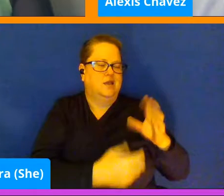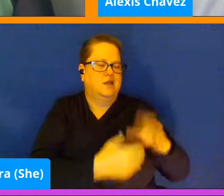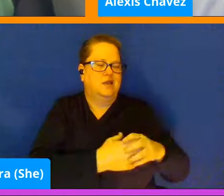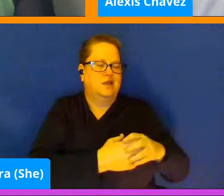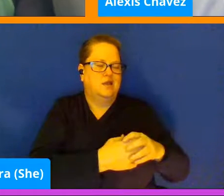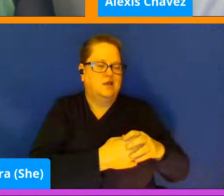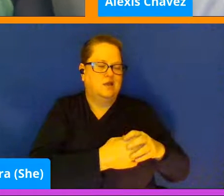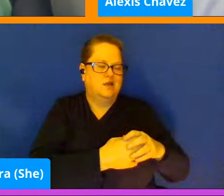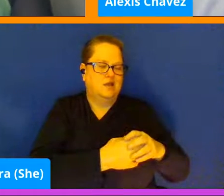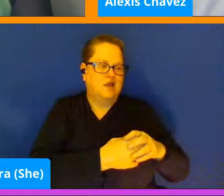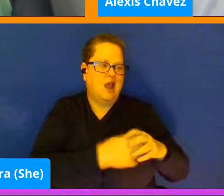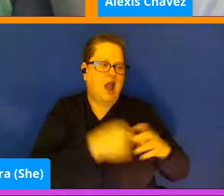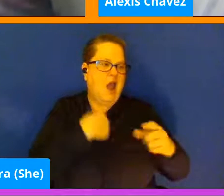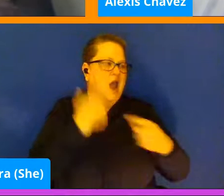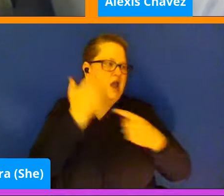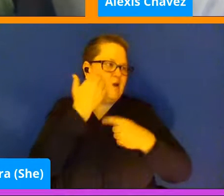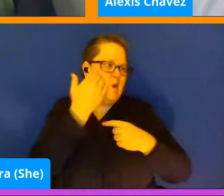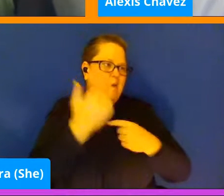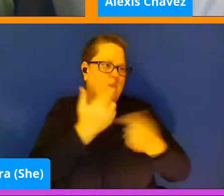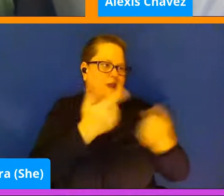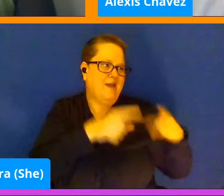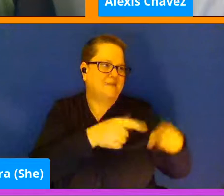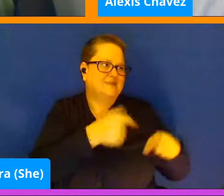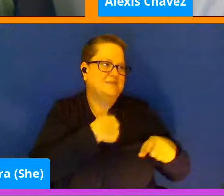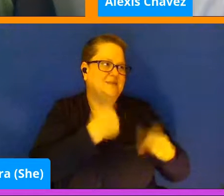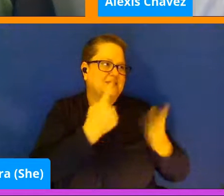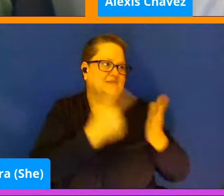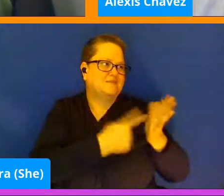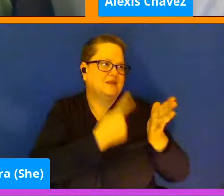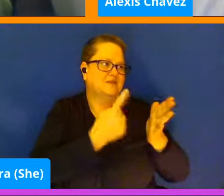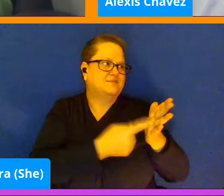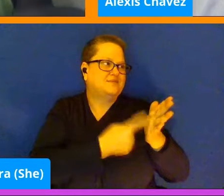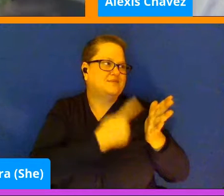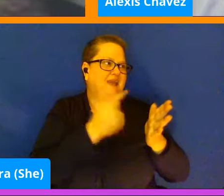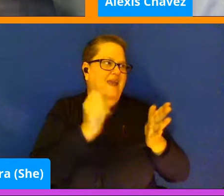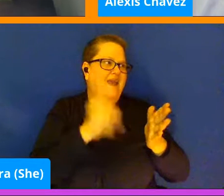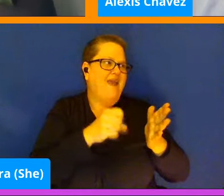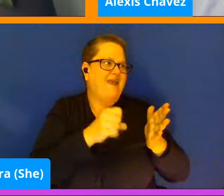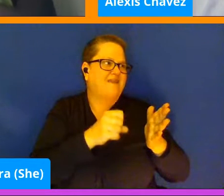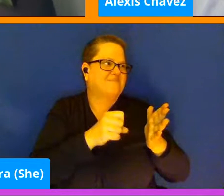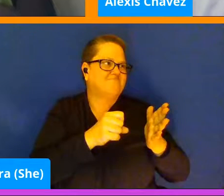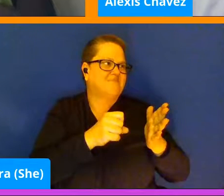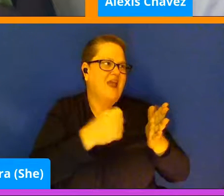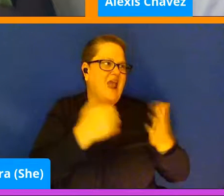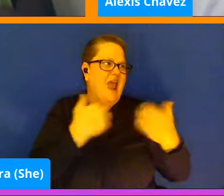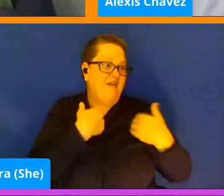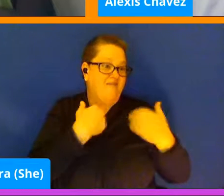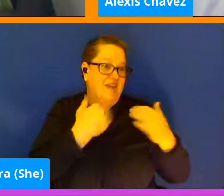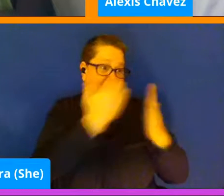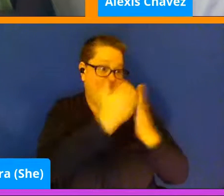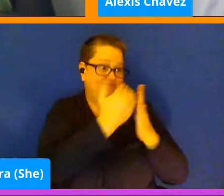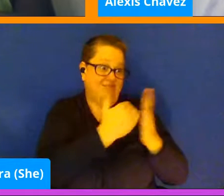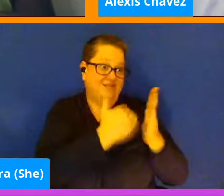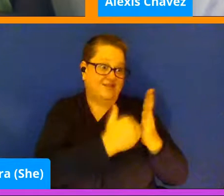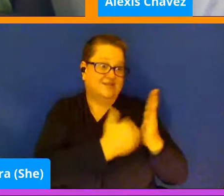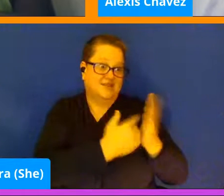I know that happens to me sometimes. And yeah, having a list can be really helpful.